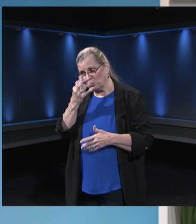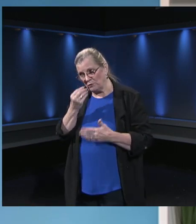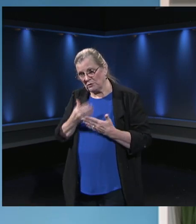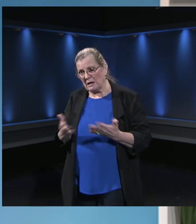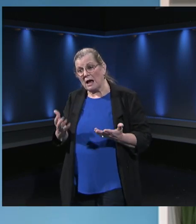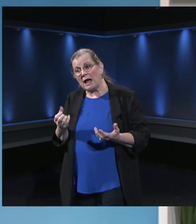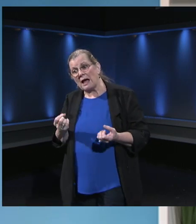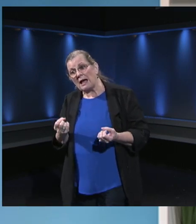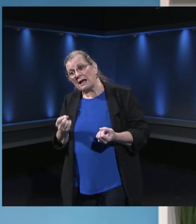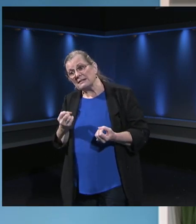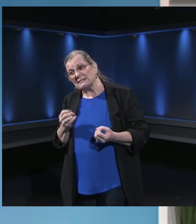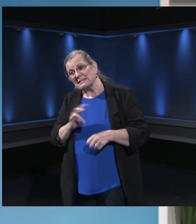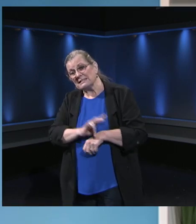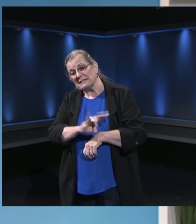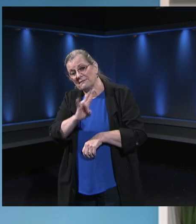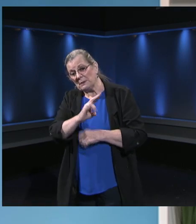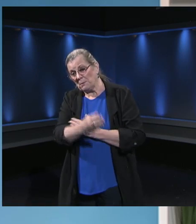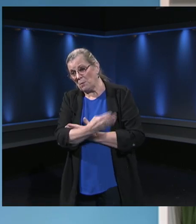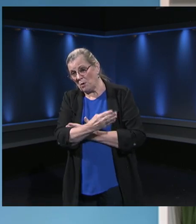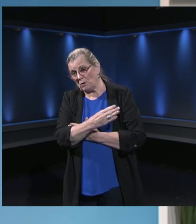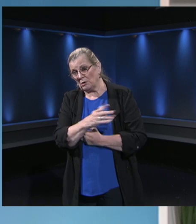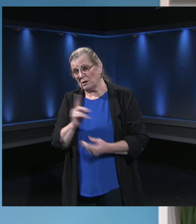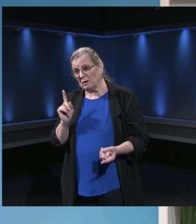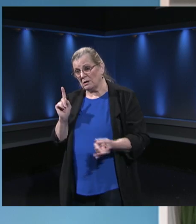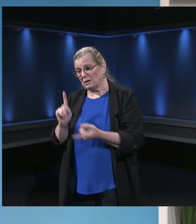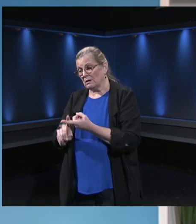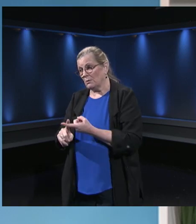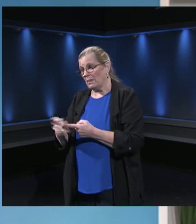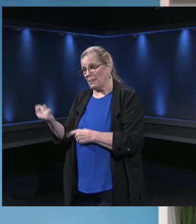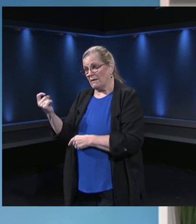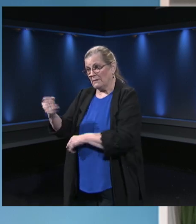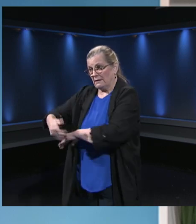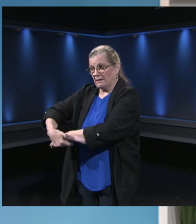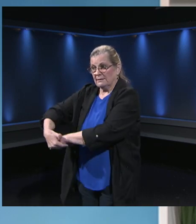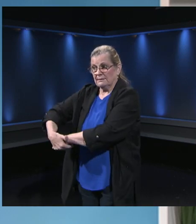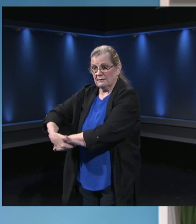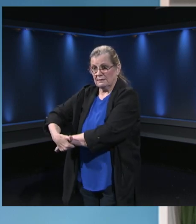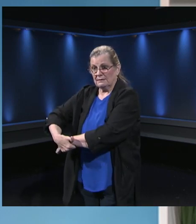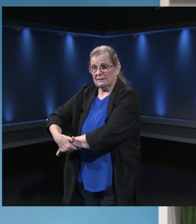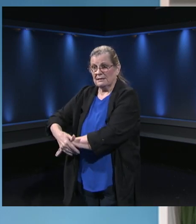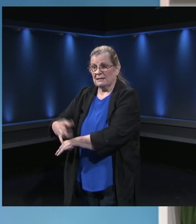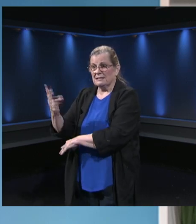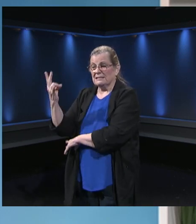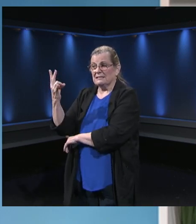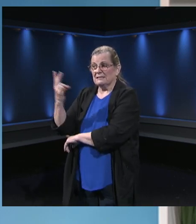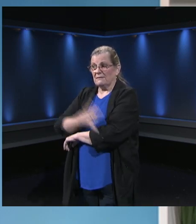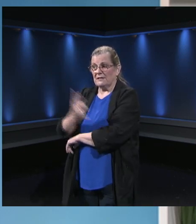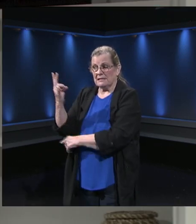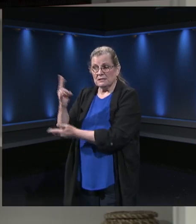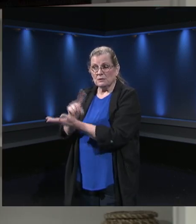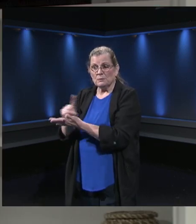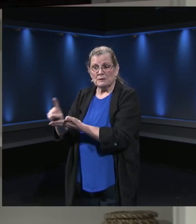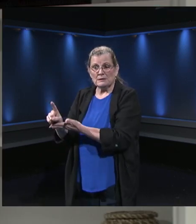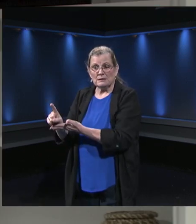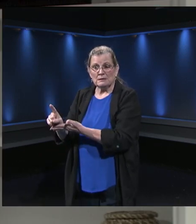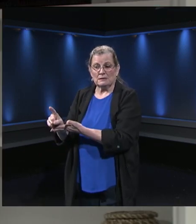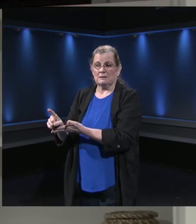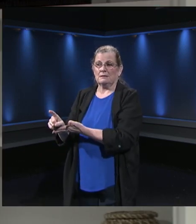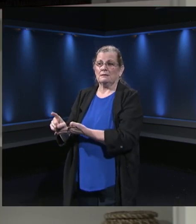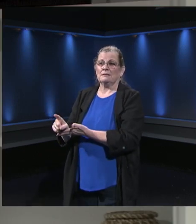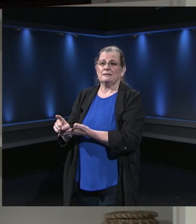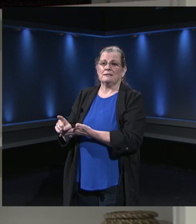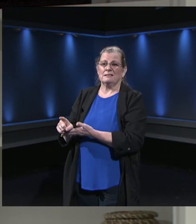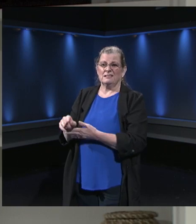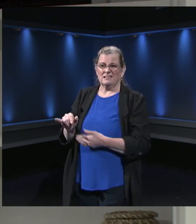runs from 7 a.m. until 11 p.m. in the evening, seven days a week. Seven to 11, seven days a week. Is anyone really